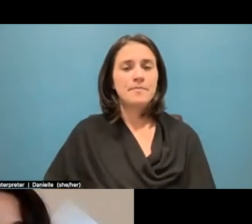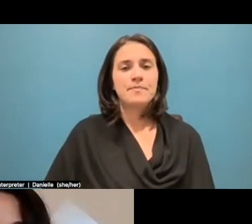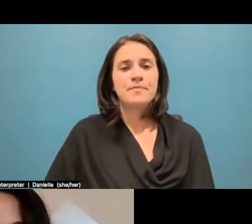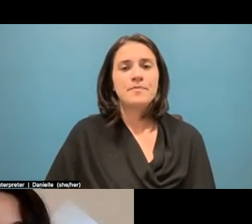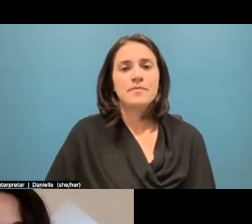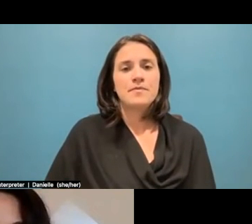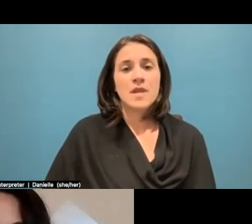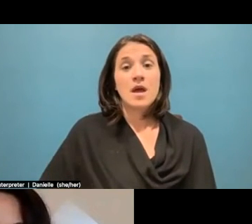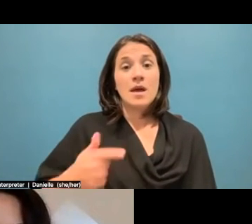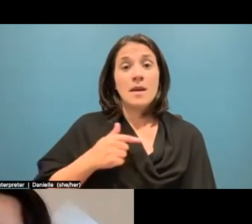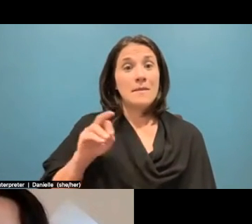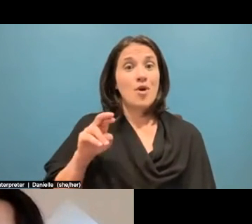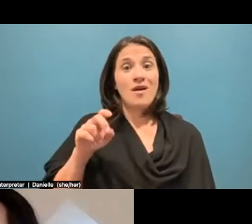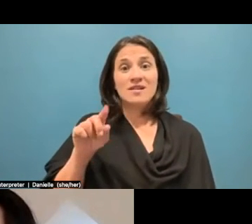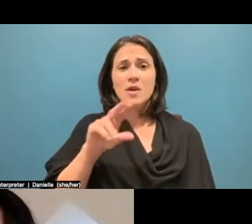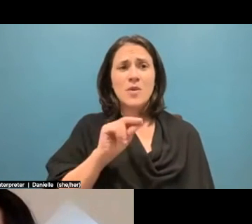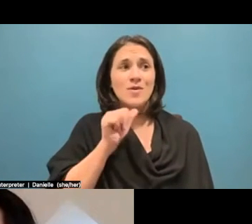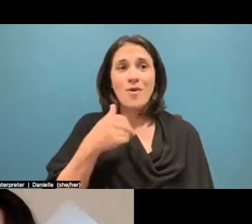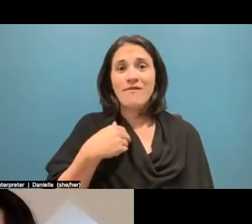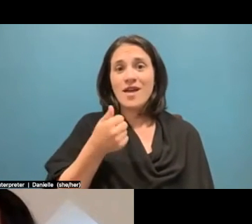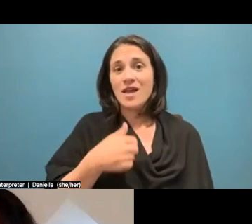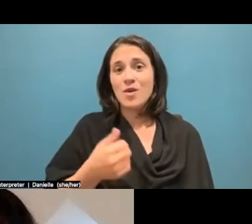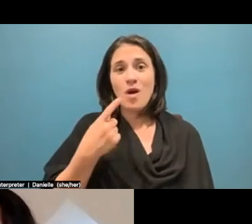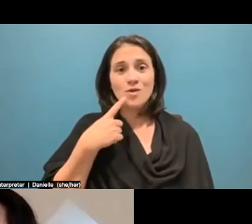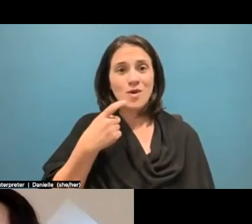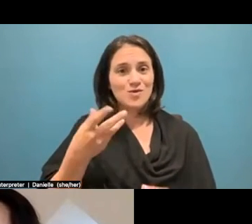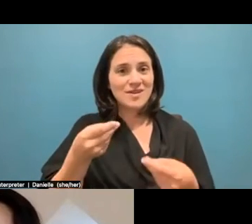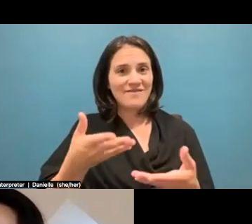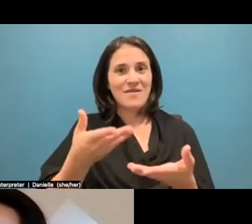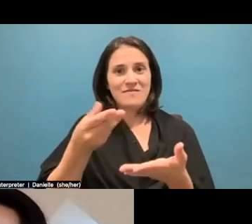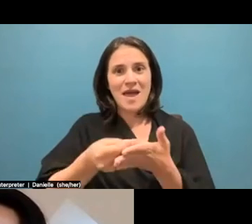yeah, so I don't have any to kind of, we're trying to figure that out too.